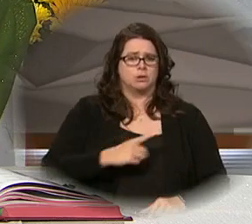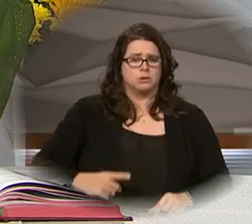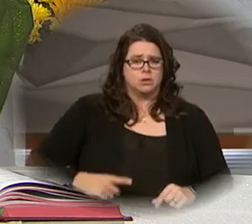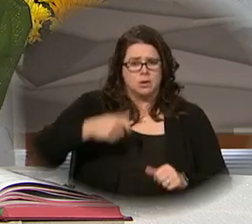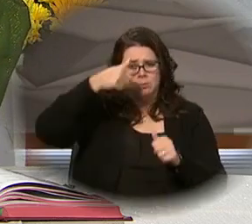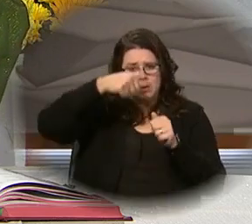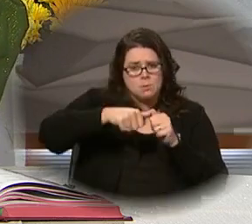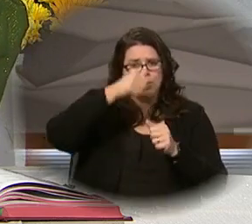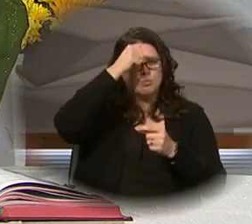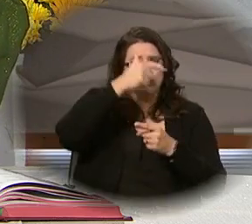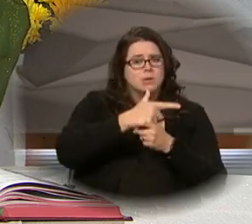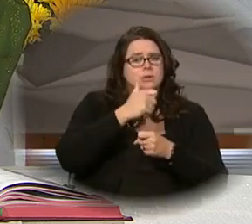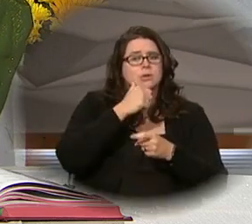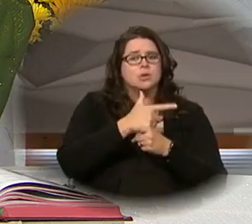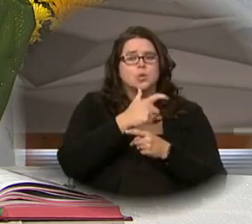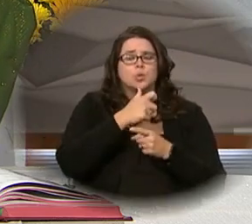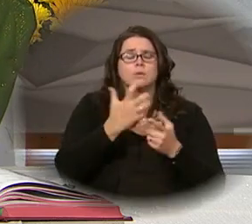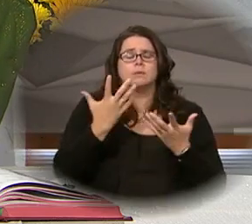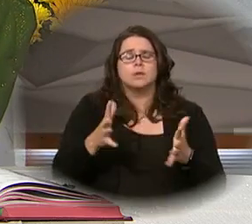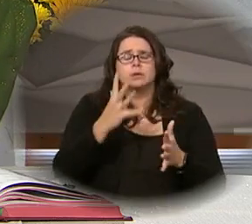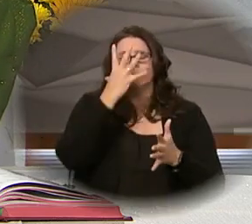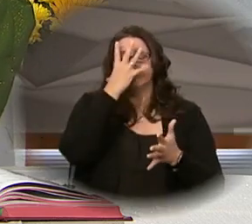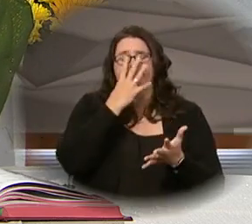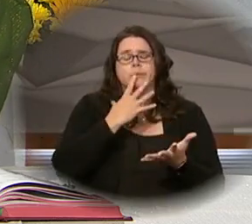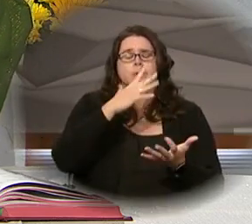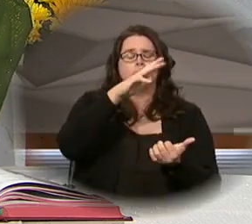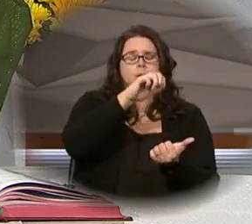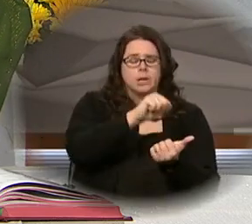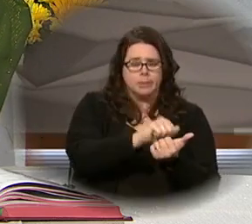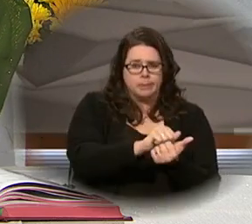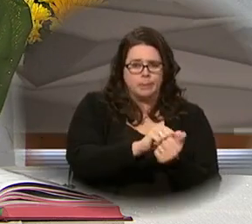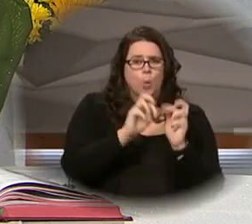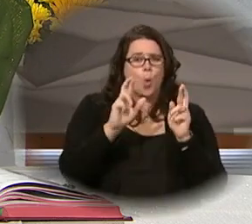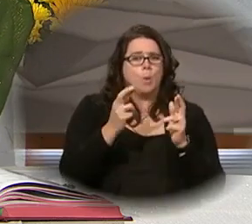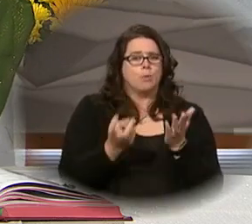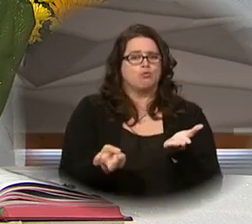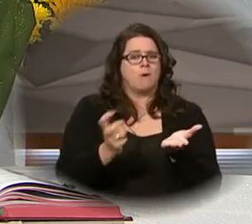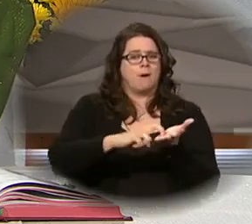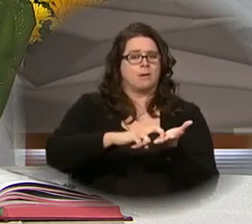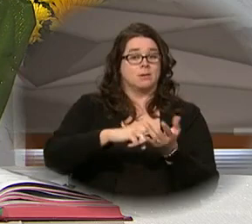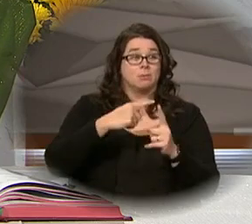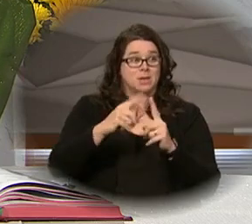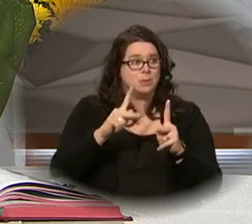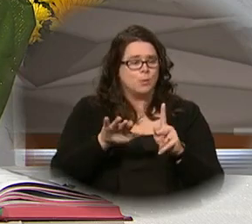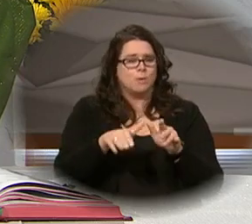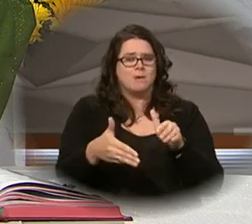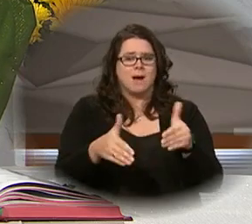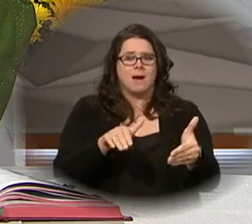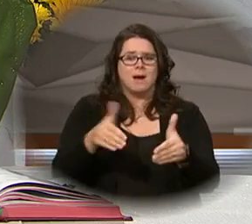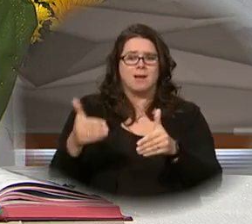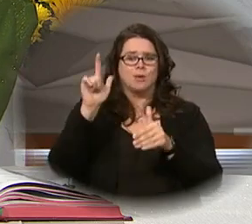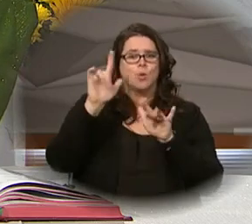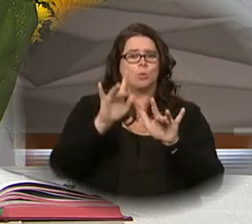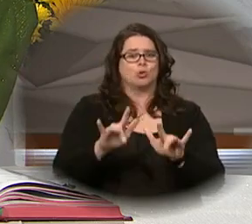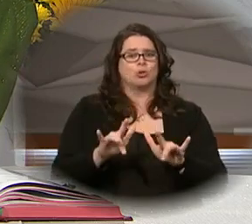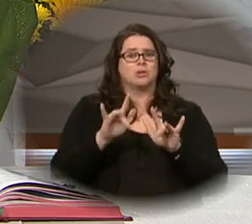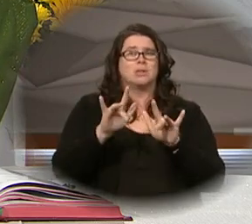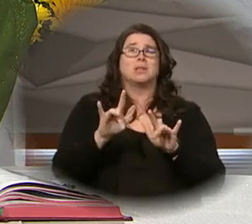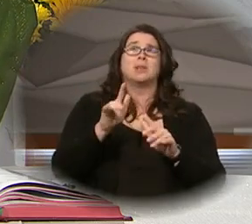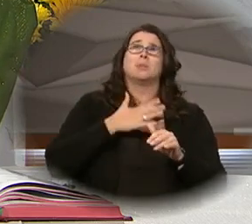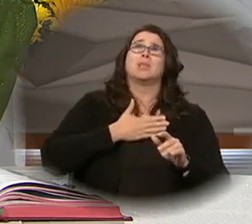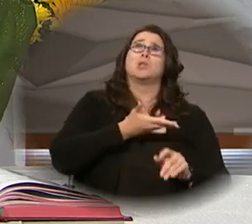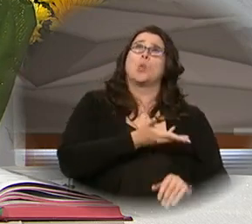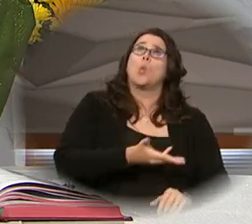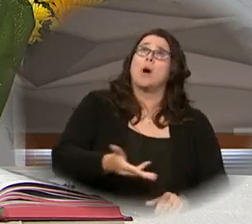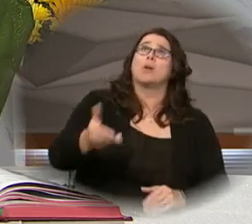Remember also our brothers and sisters who have fallen asleep in the hope of the resurrection and all who have died in your mercy. Welcome